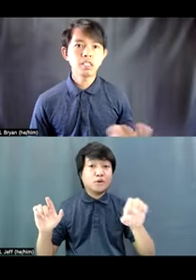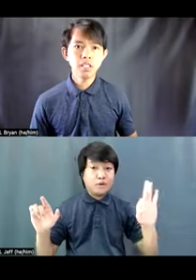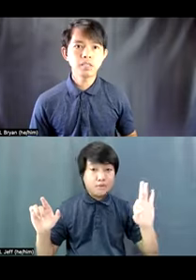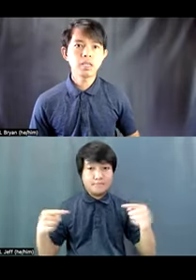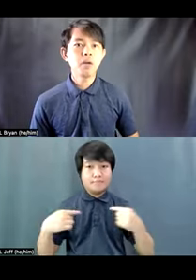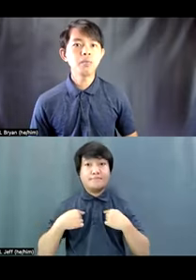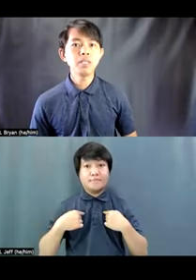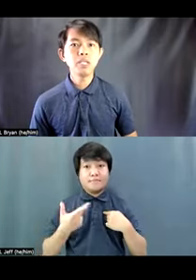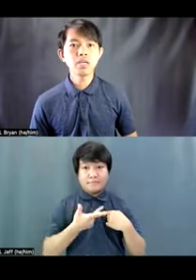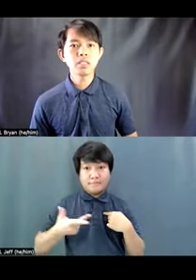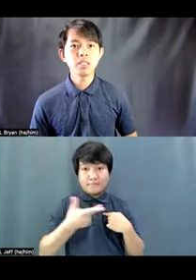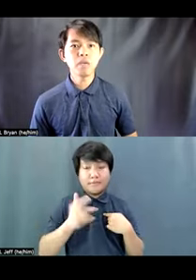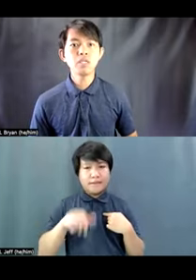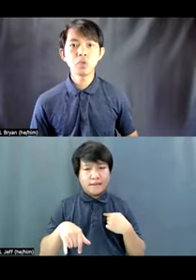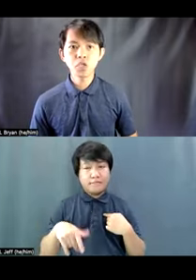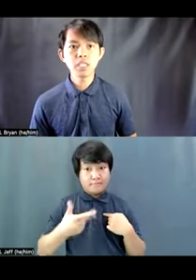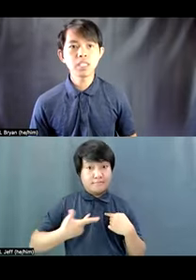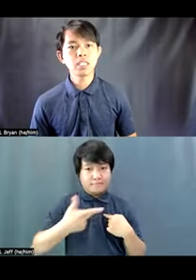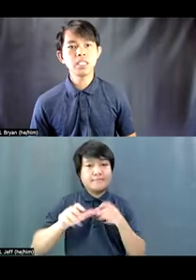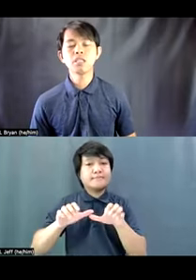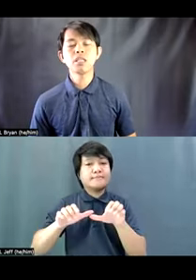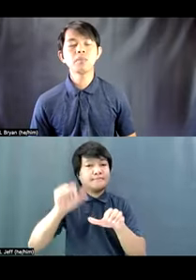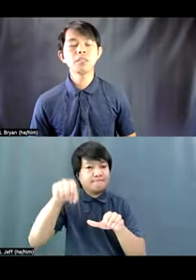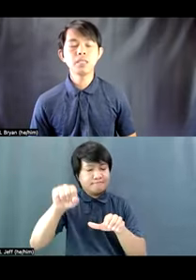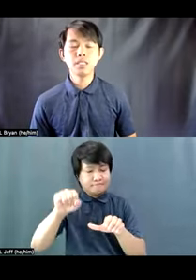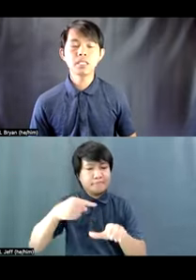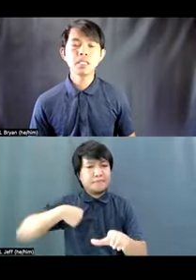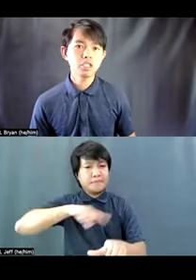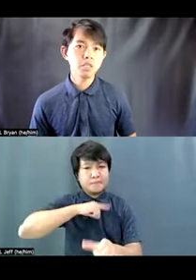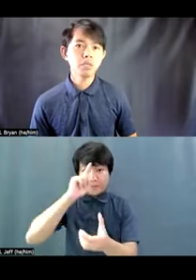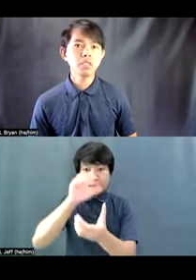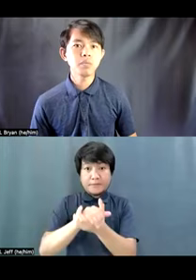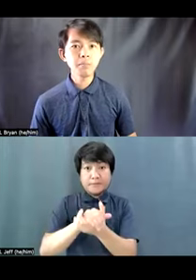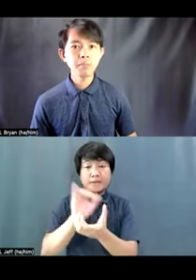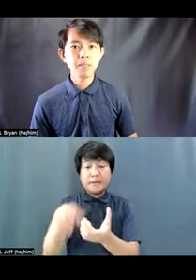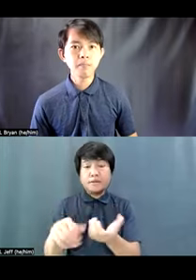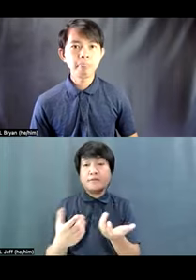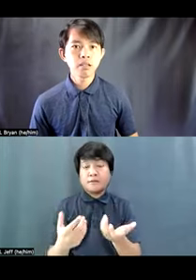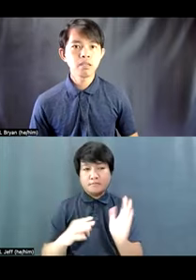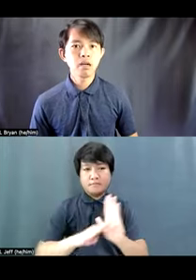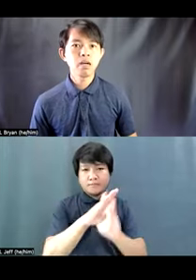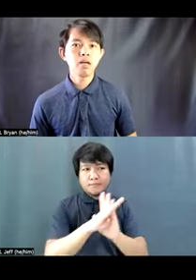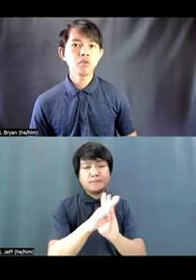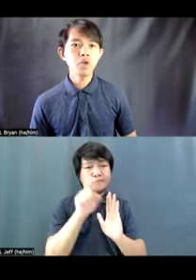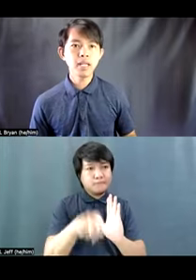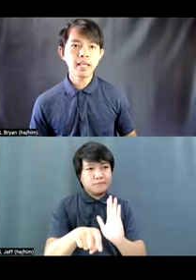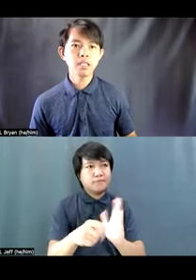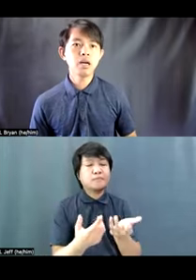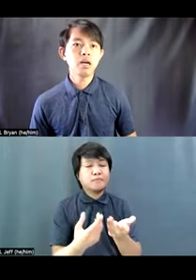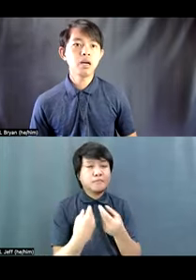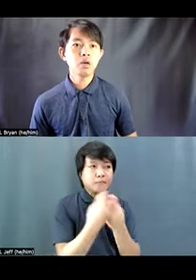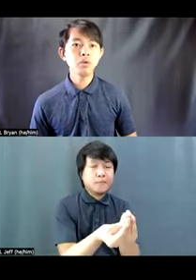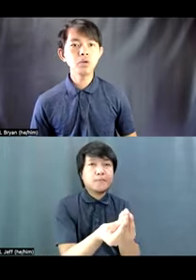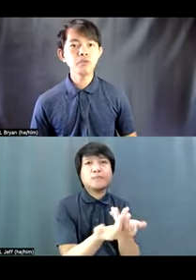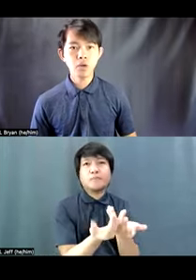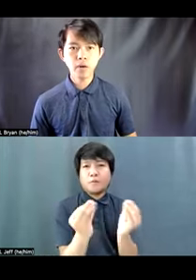ourselves, we believe that inclusion is a key and sustainable development goal. And